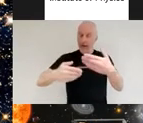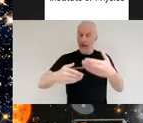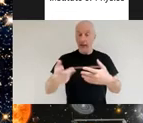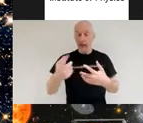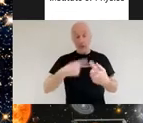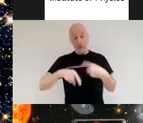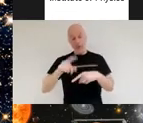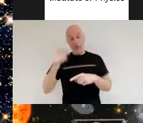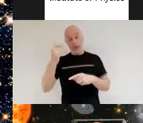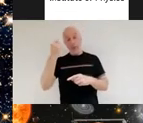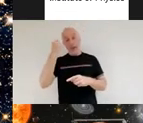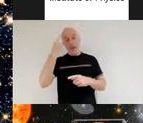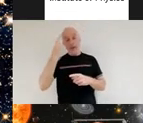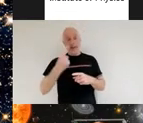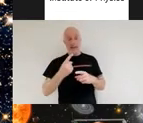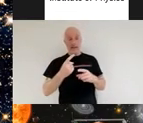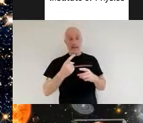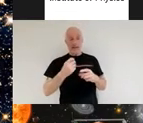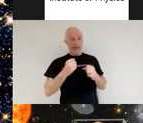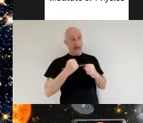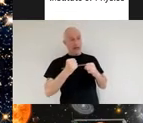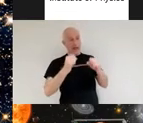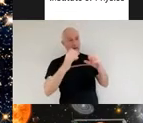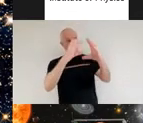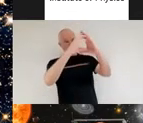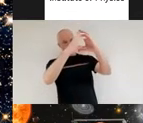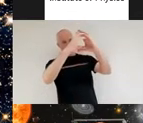star might be going in its future as well